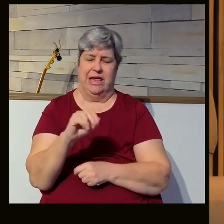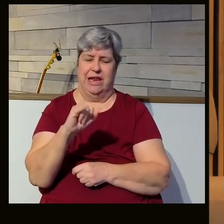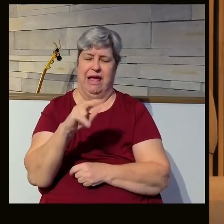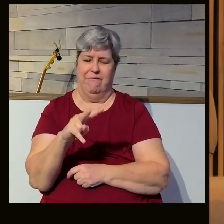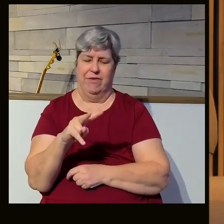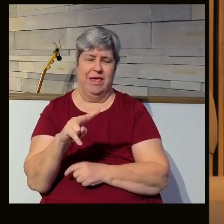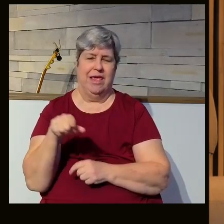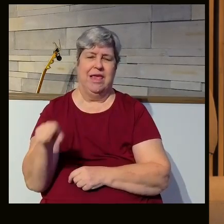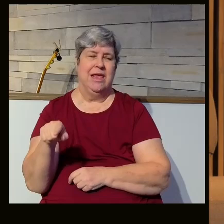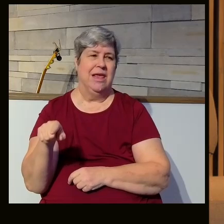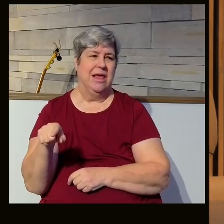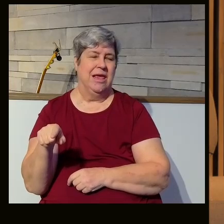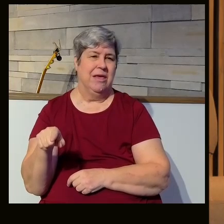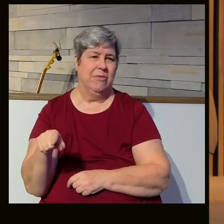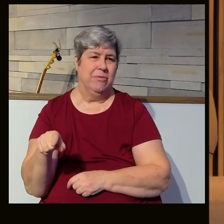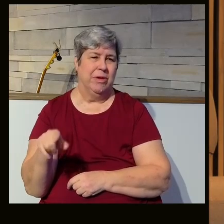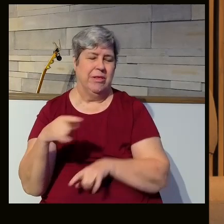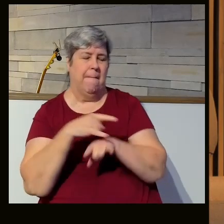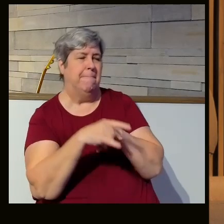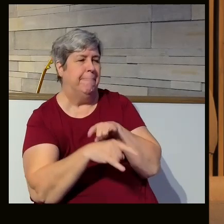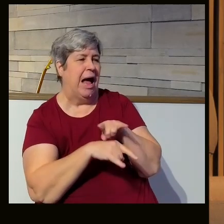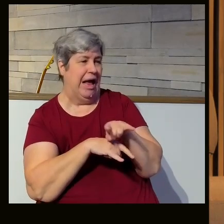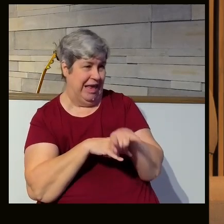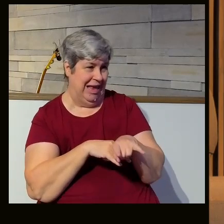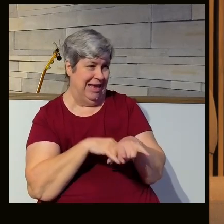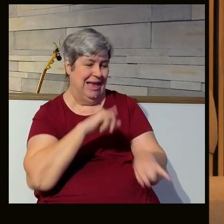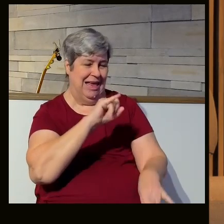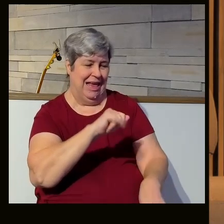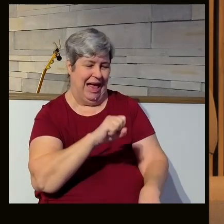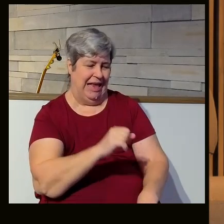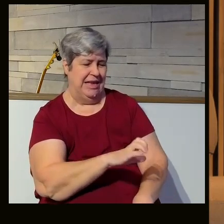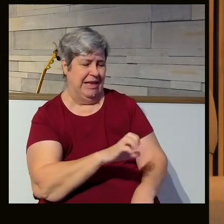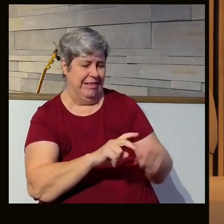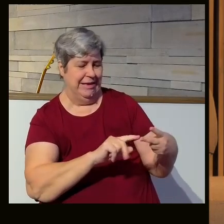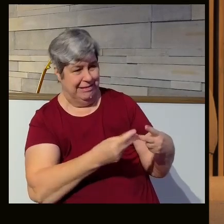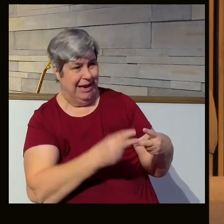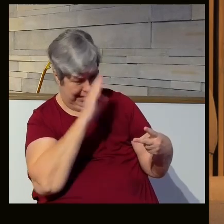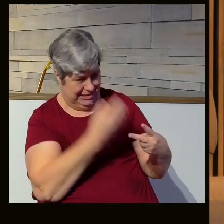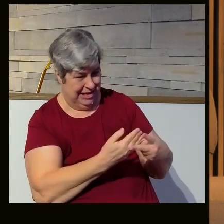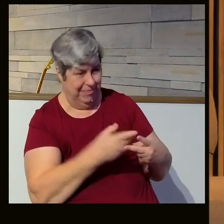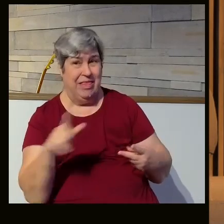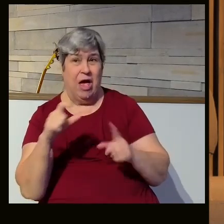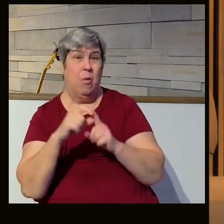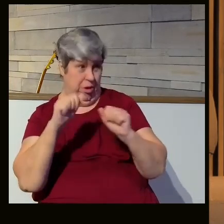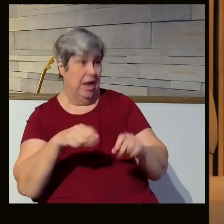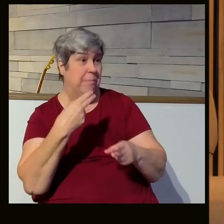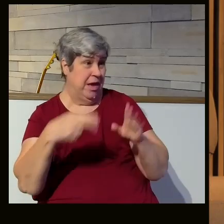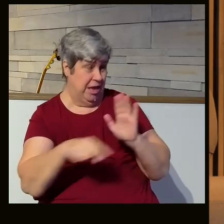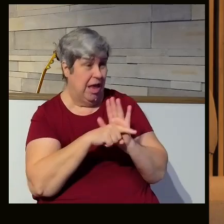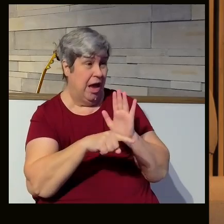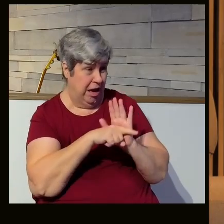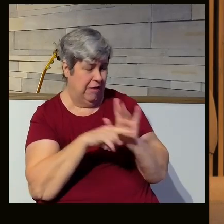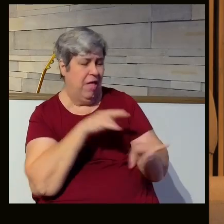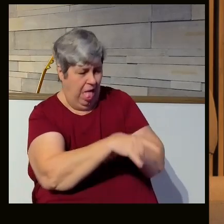Ishmael was there mocking Isaac. That word can be negative, can